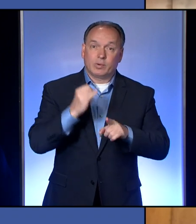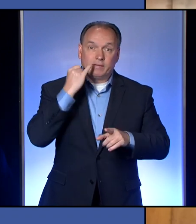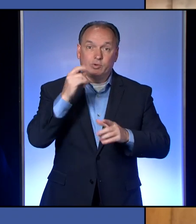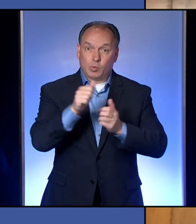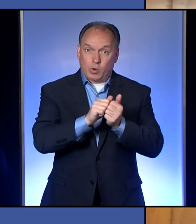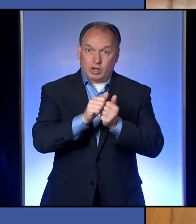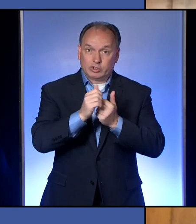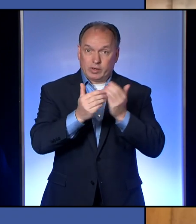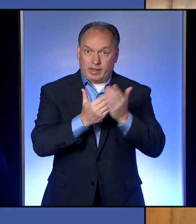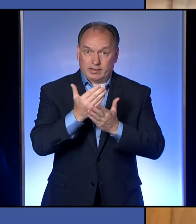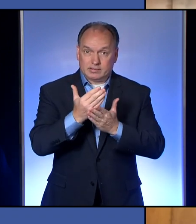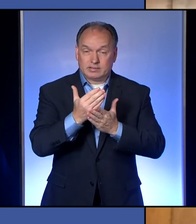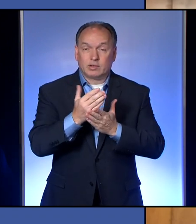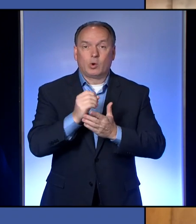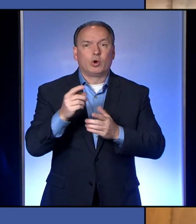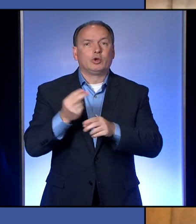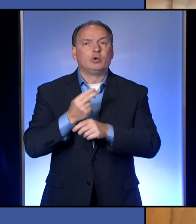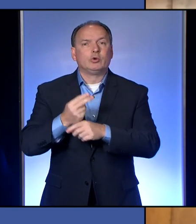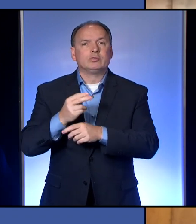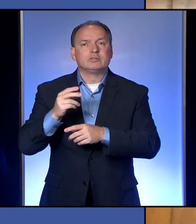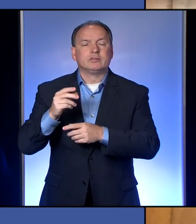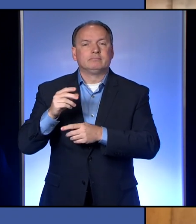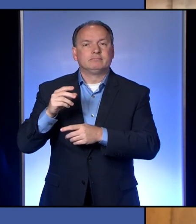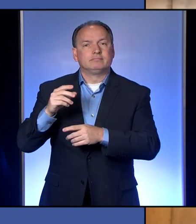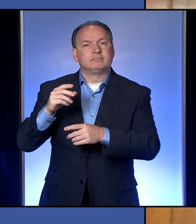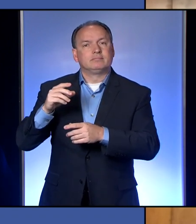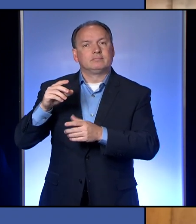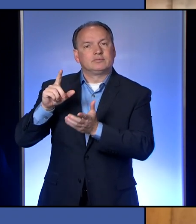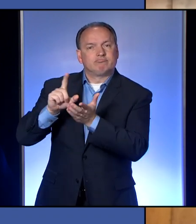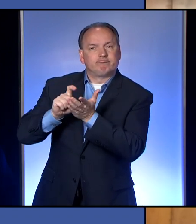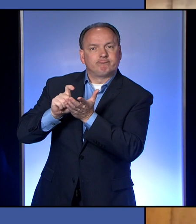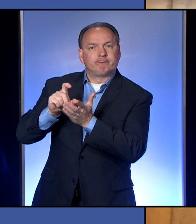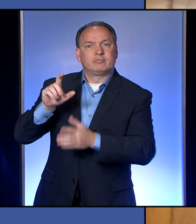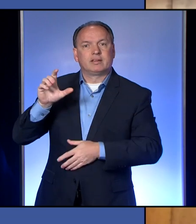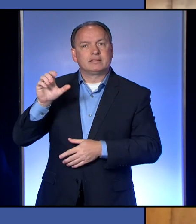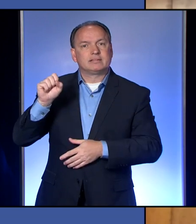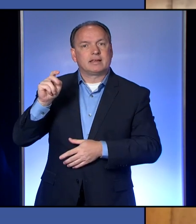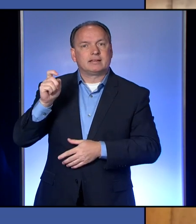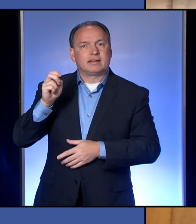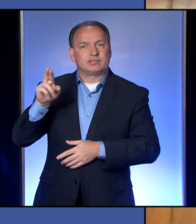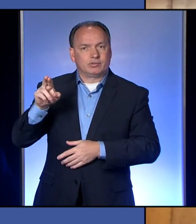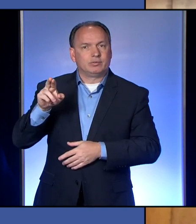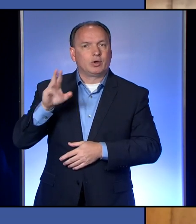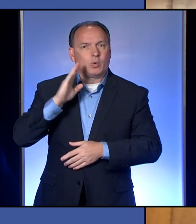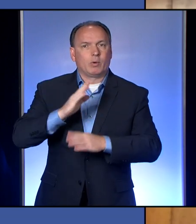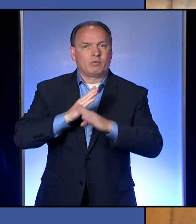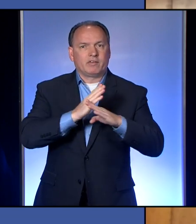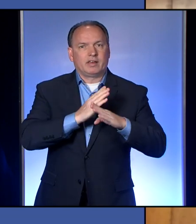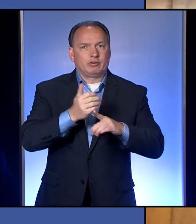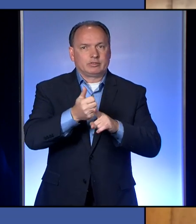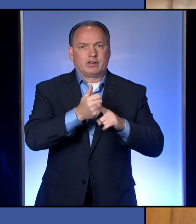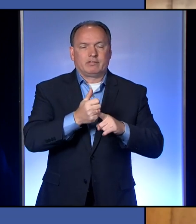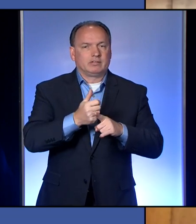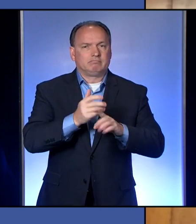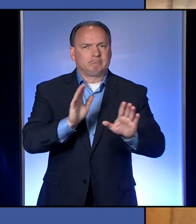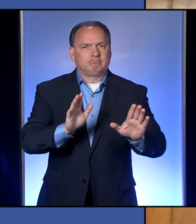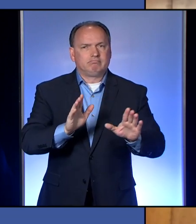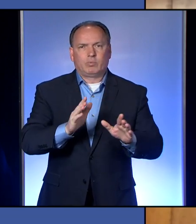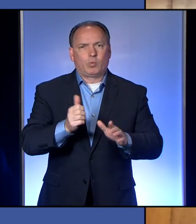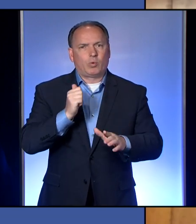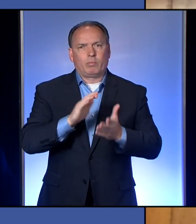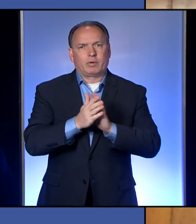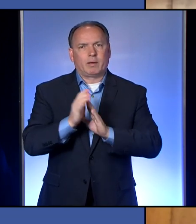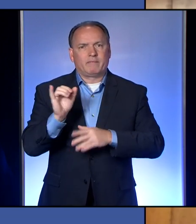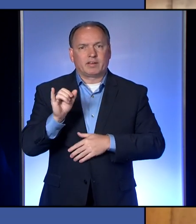hands or use alcohol hand sanitizer, then you're going to prevent yourself from getting infected because